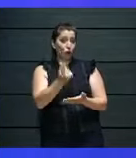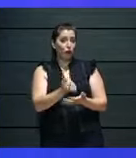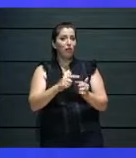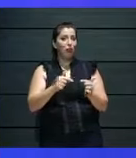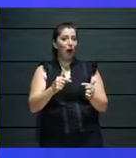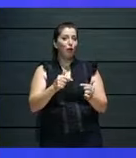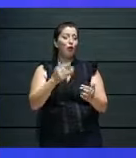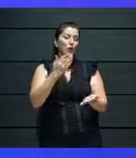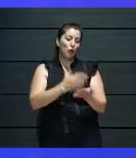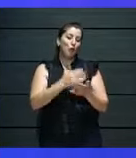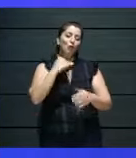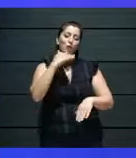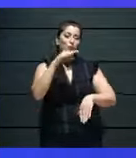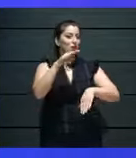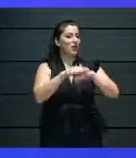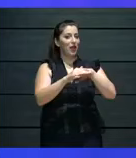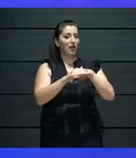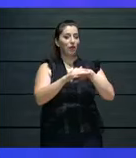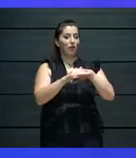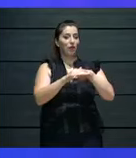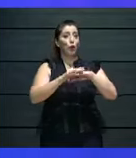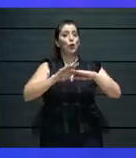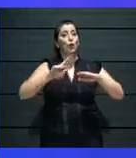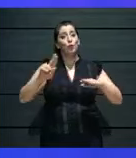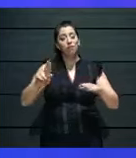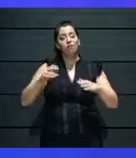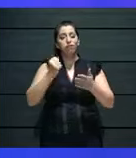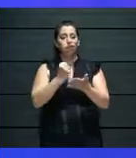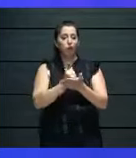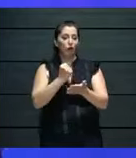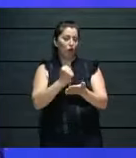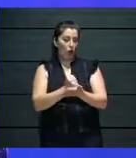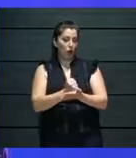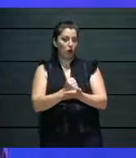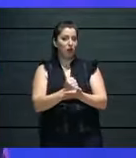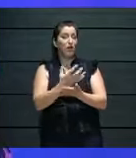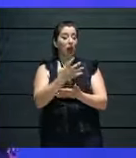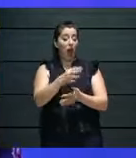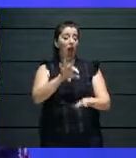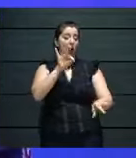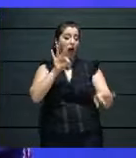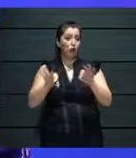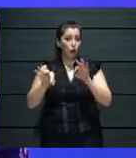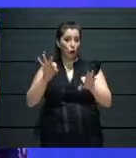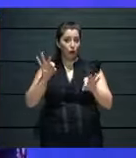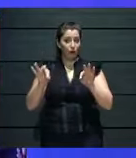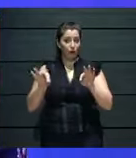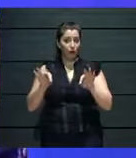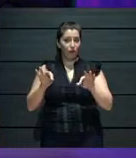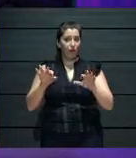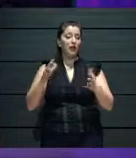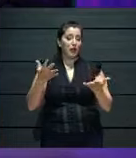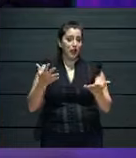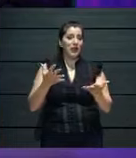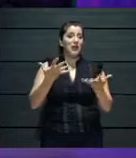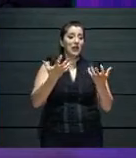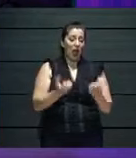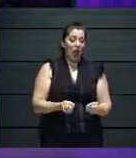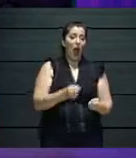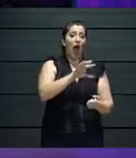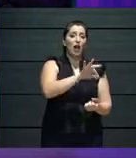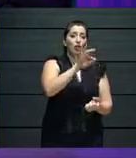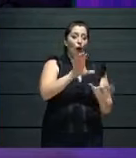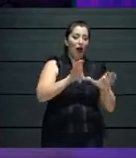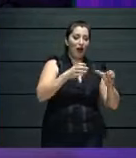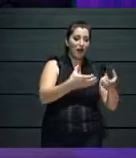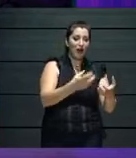choices. And we had to introduce new organizations. And we're proud to say that Electronic Music Malta and Splendid Foundation